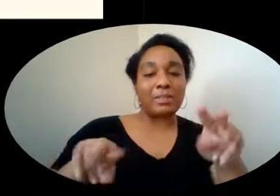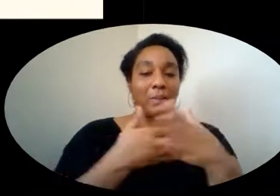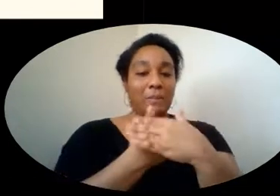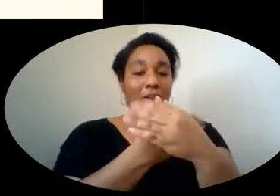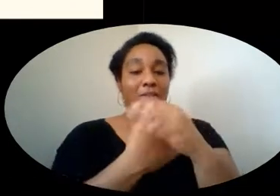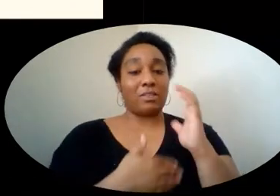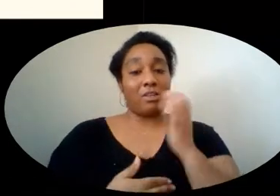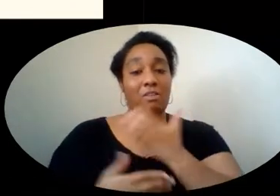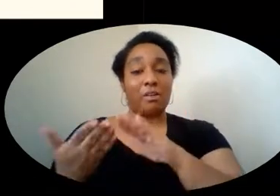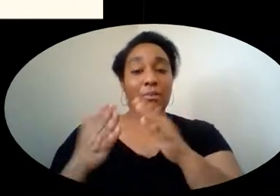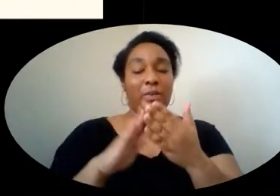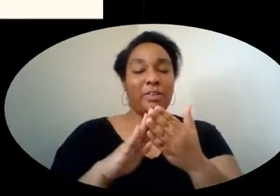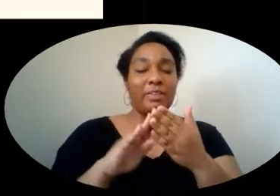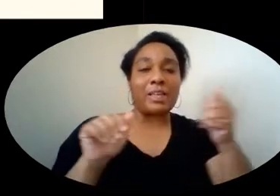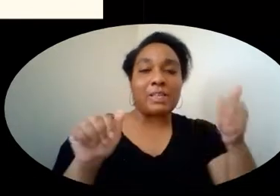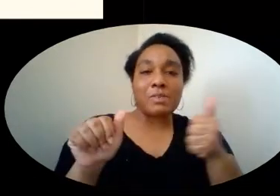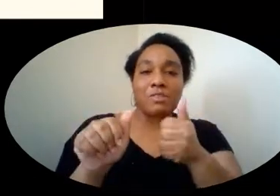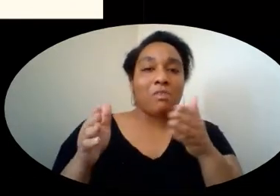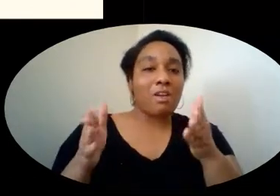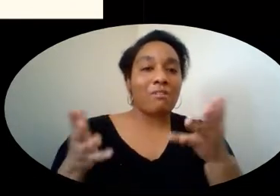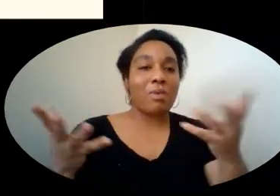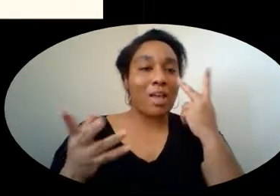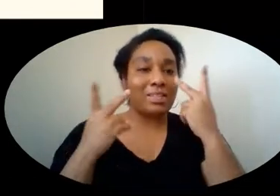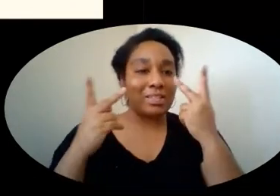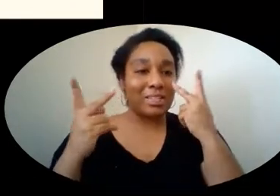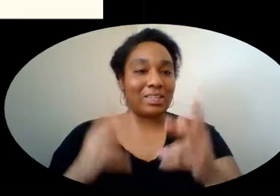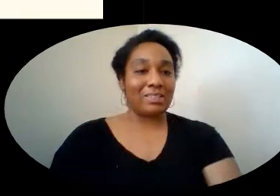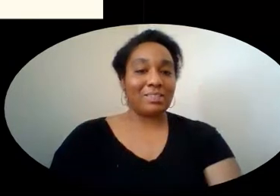in our community and keeping track of what I see.